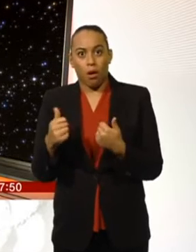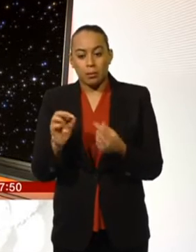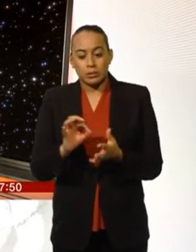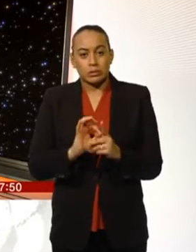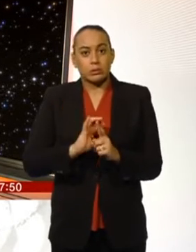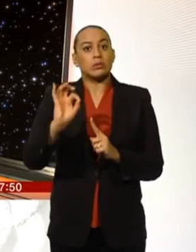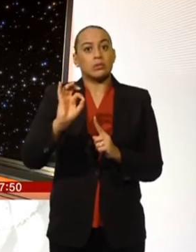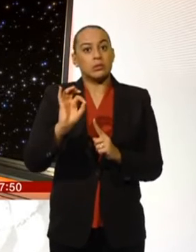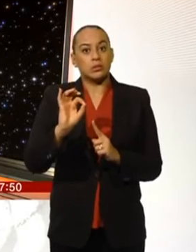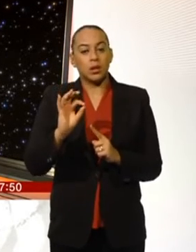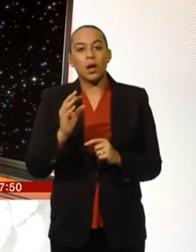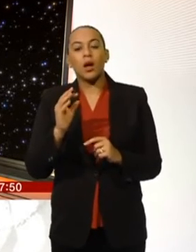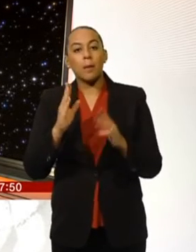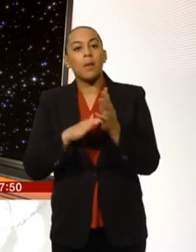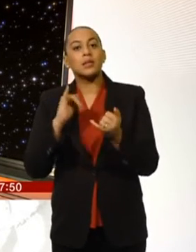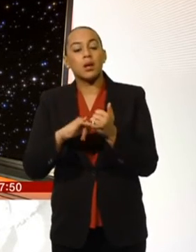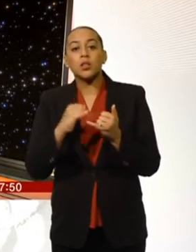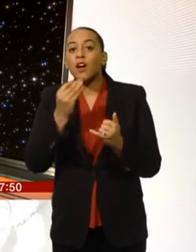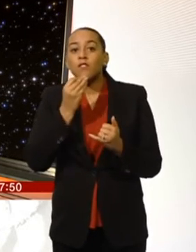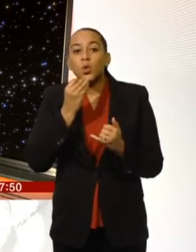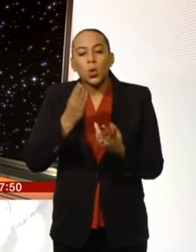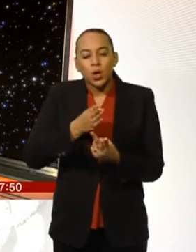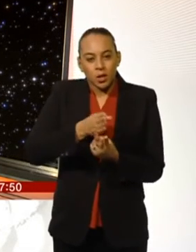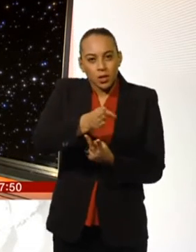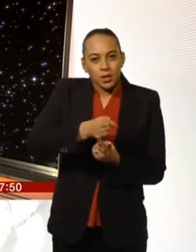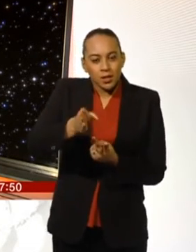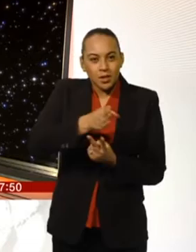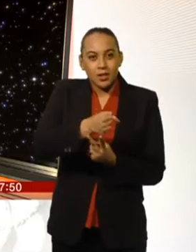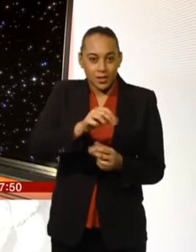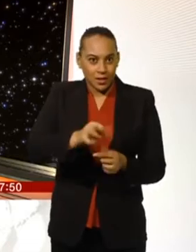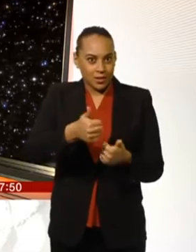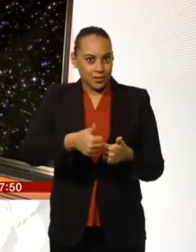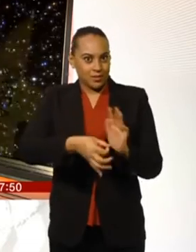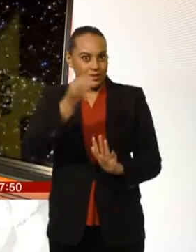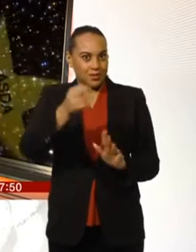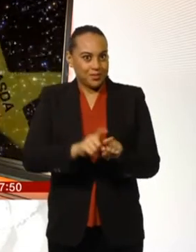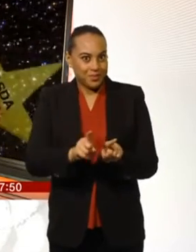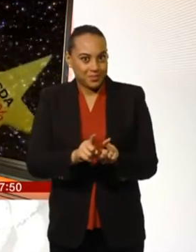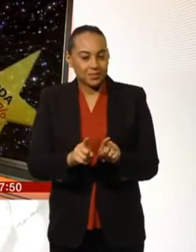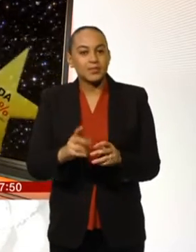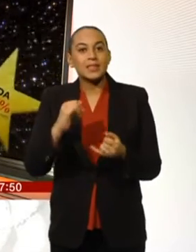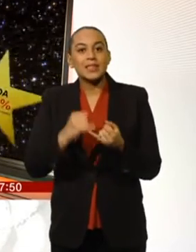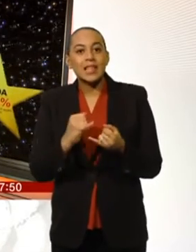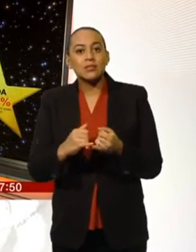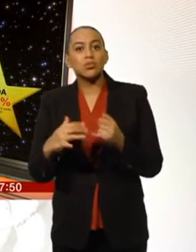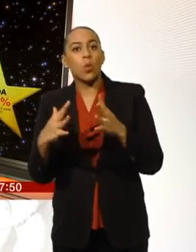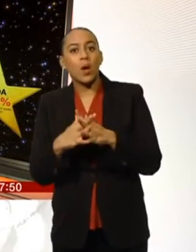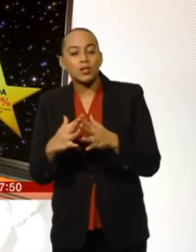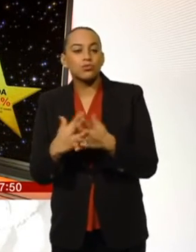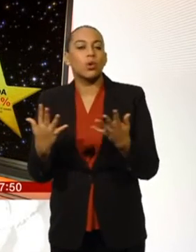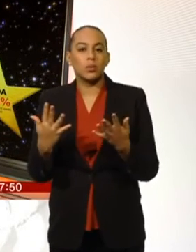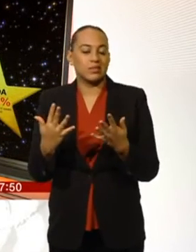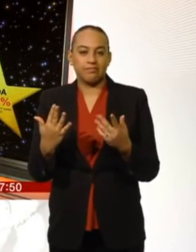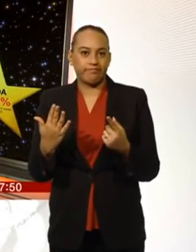rise in sales. And the feed bit at M&S, well, that's continued to shine as well. But Sainsbury's and Waitrose sales were